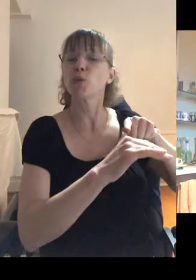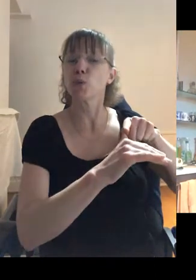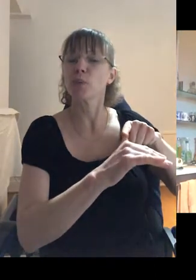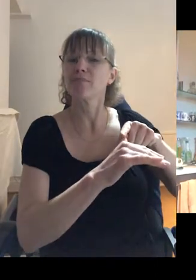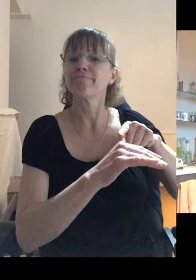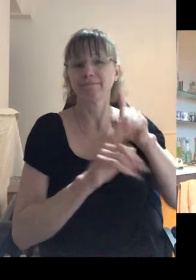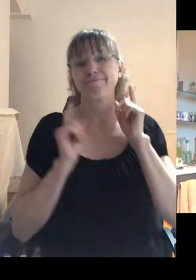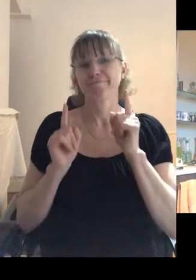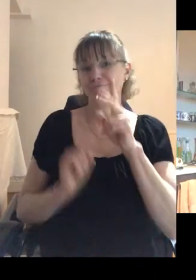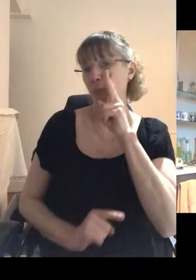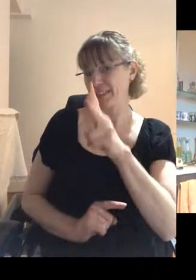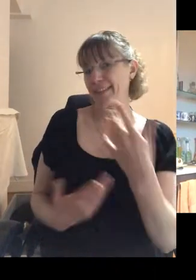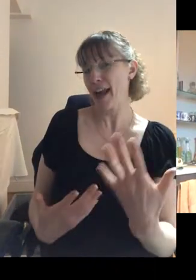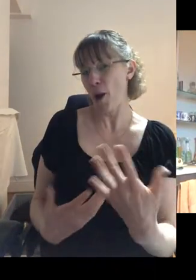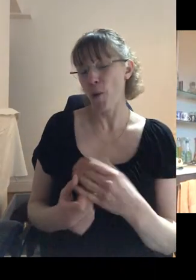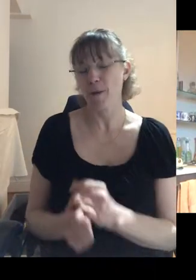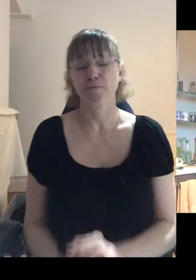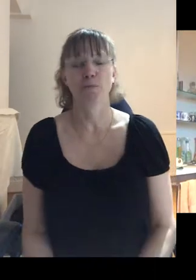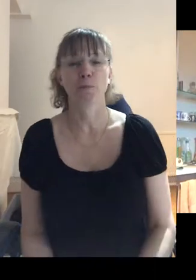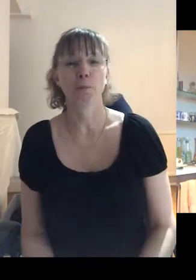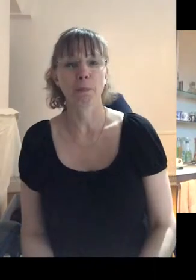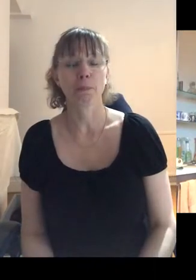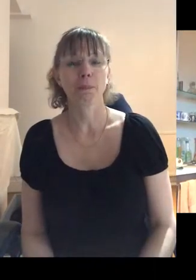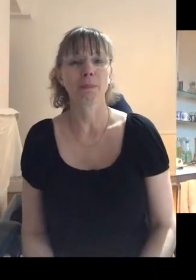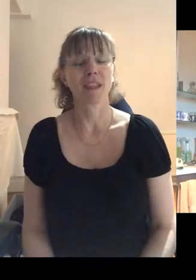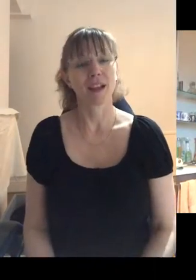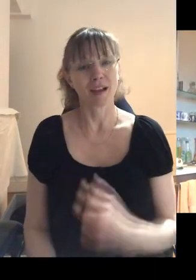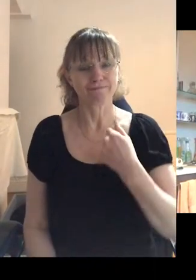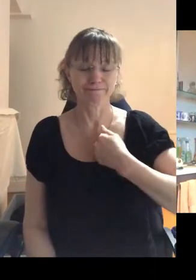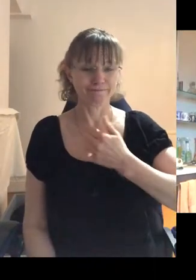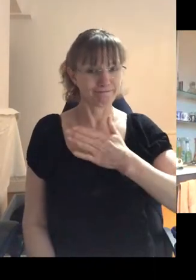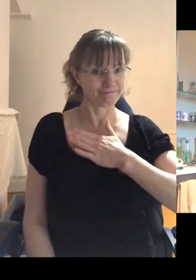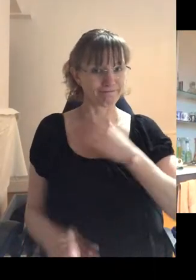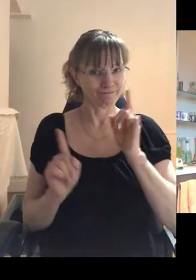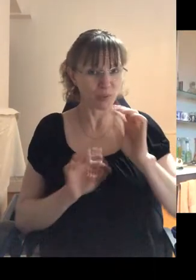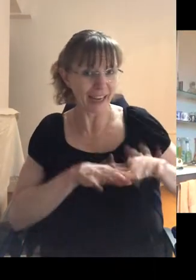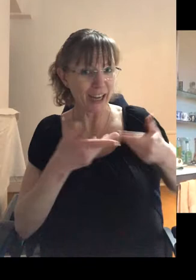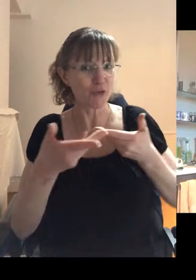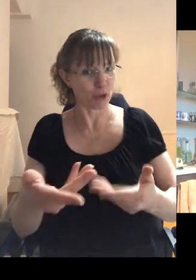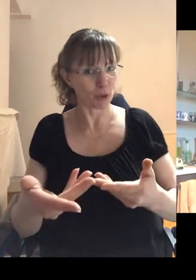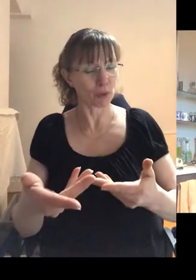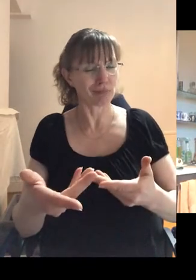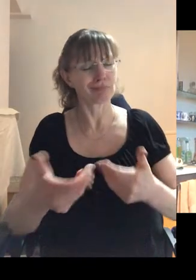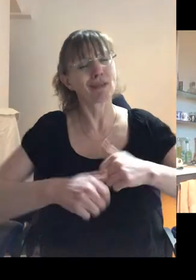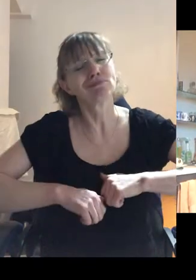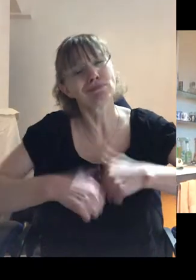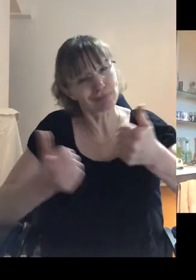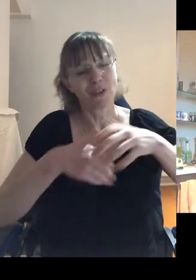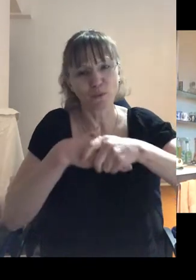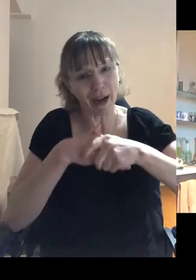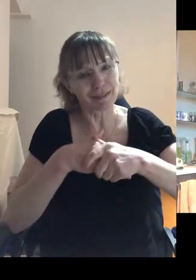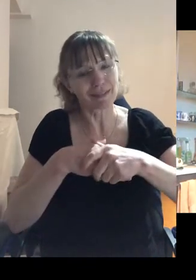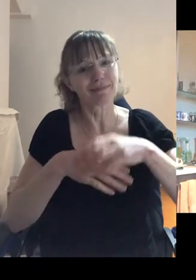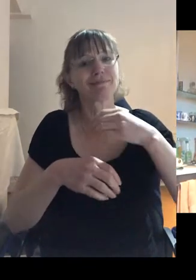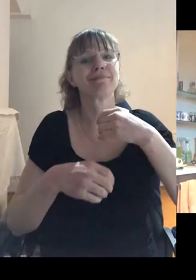that's where you'll be looking at it now if you're watching. And I would like to introduce you to my very good